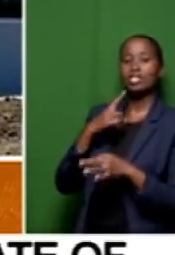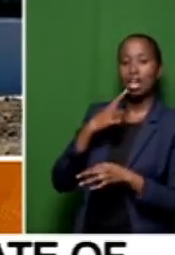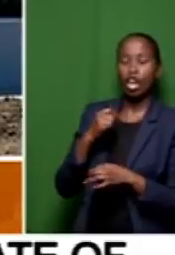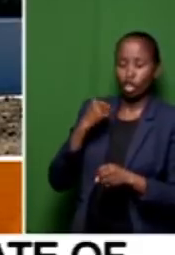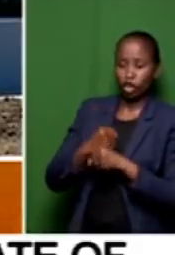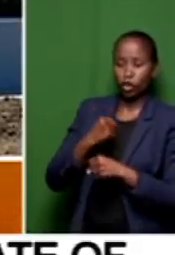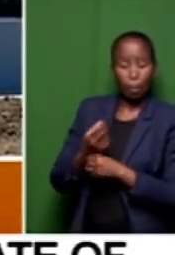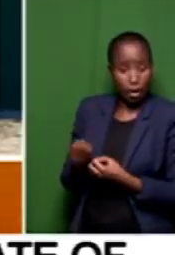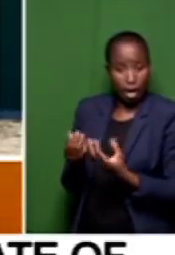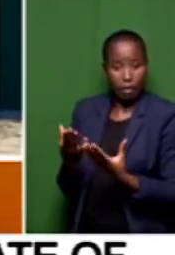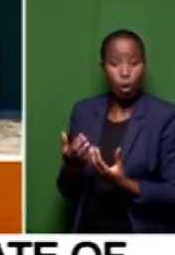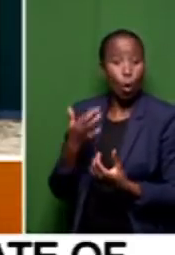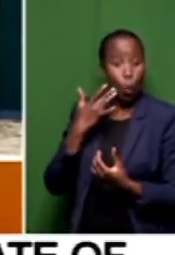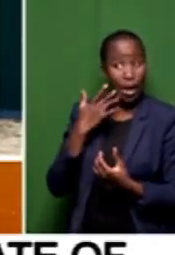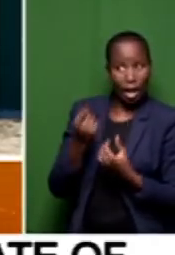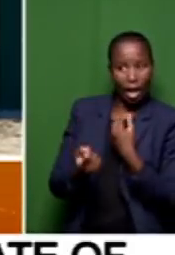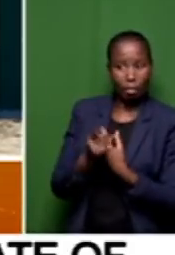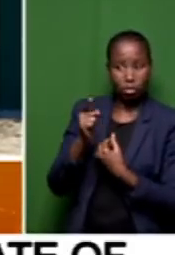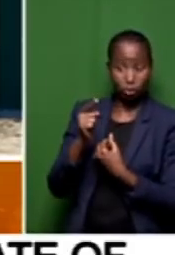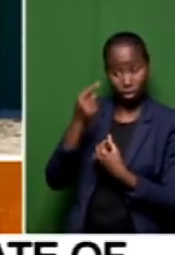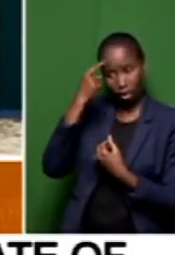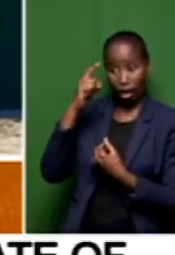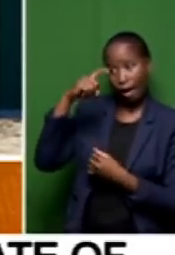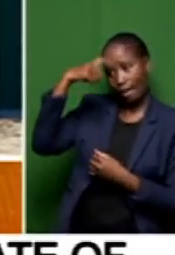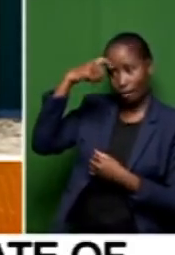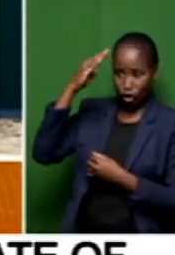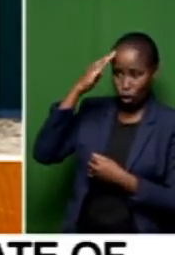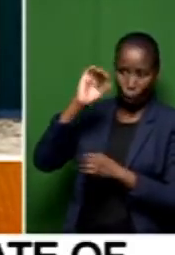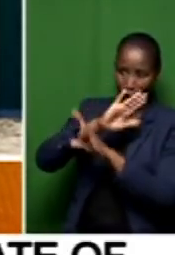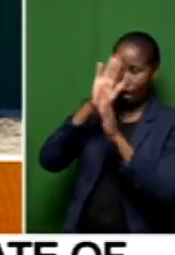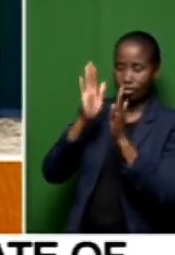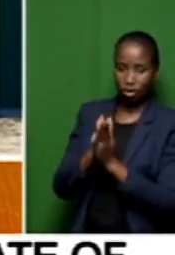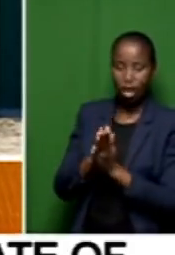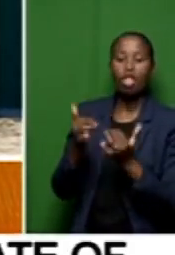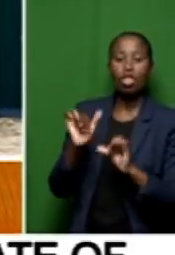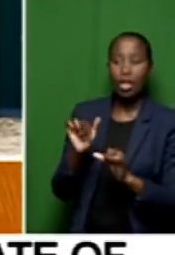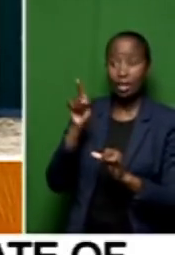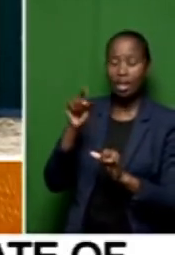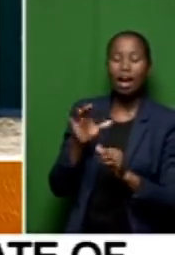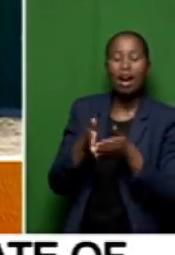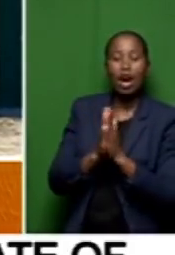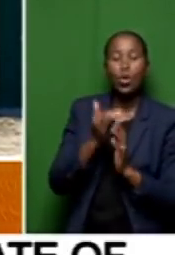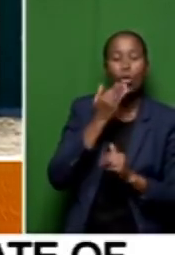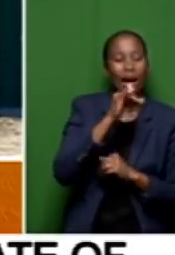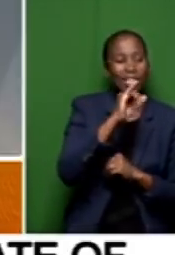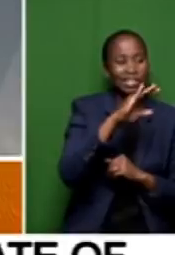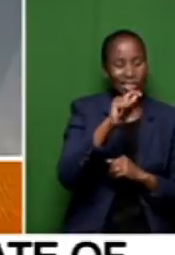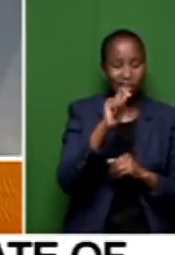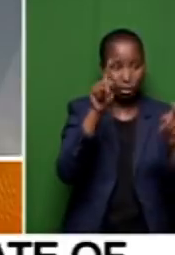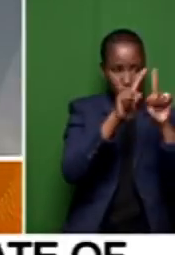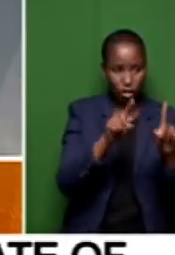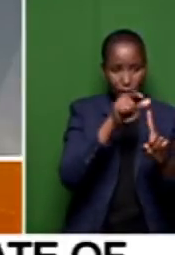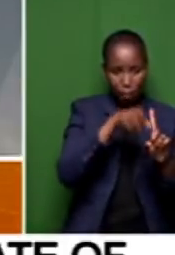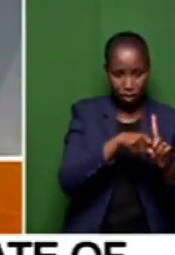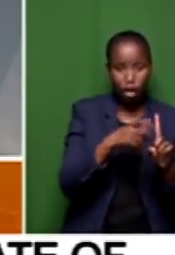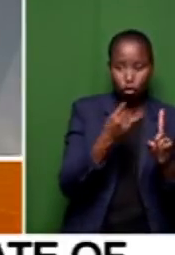and just when some clever jack thinks he knows everything, the department asks the ICT specialist to leave, and then there you